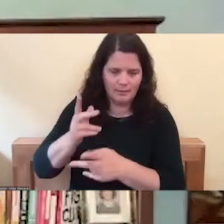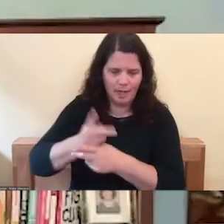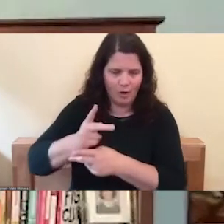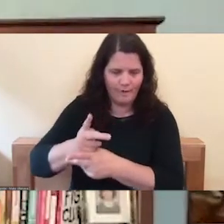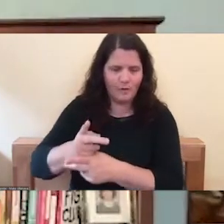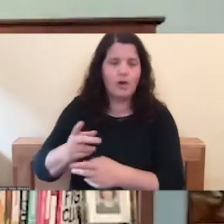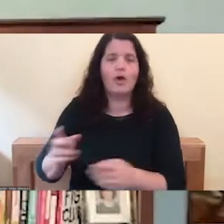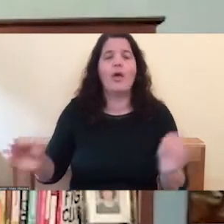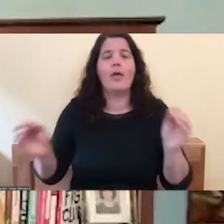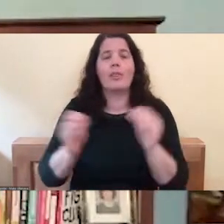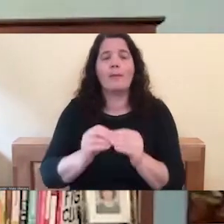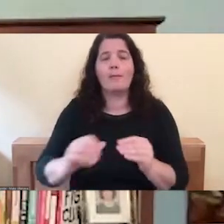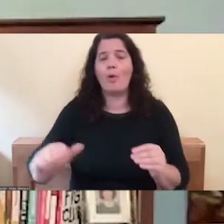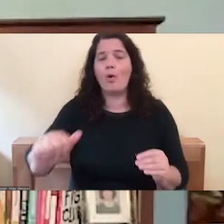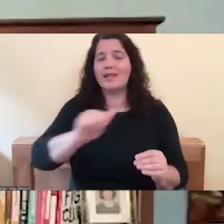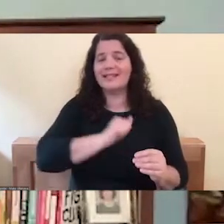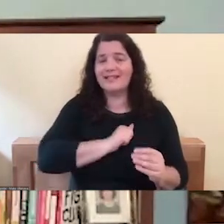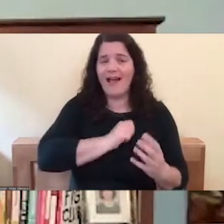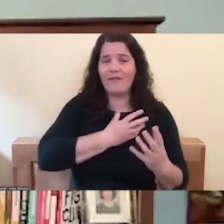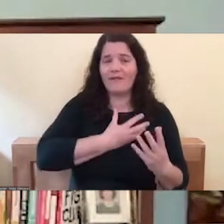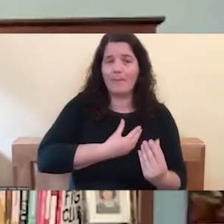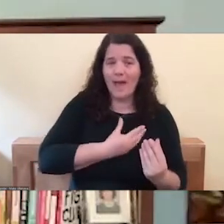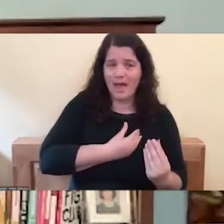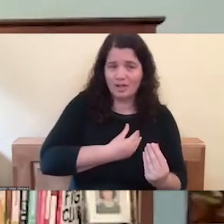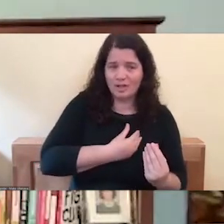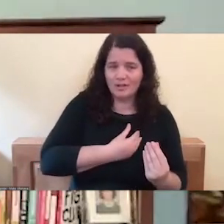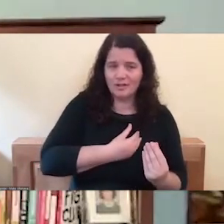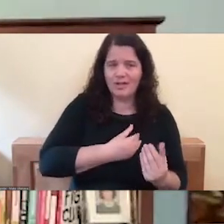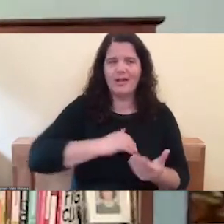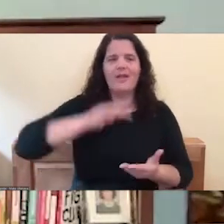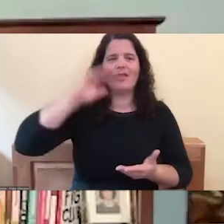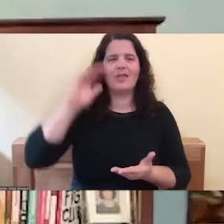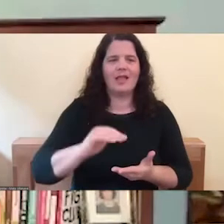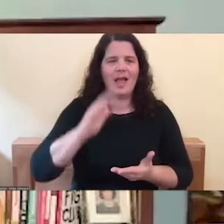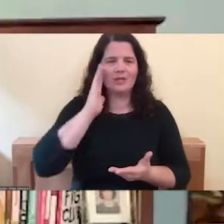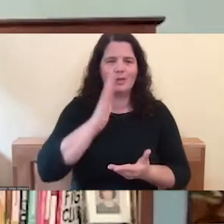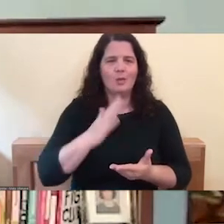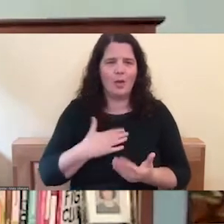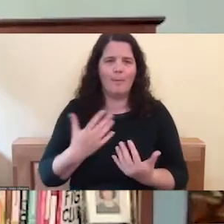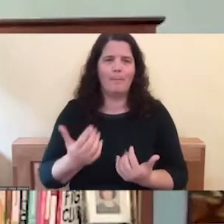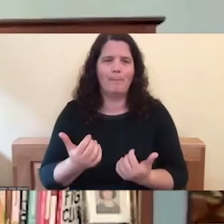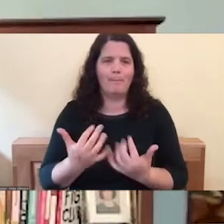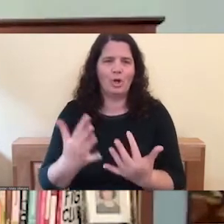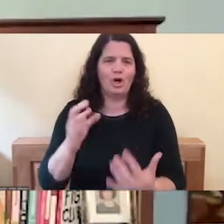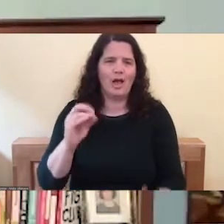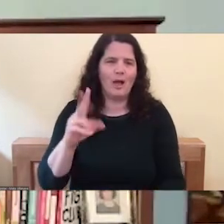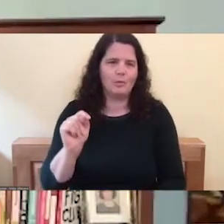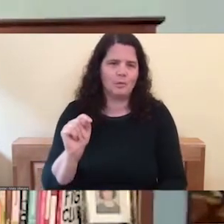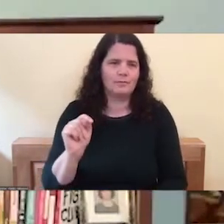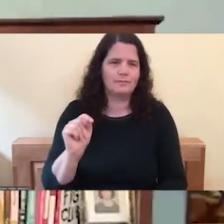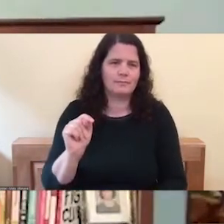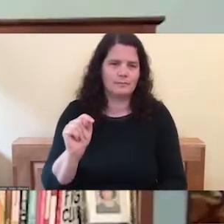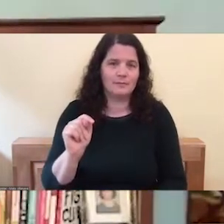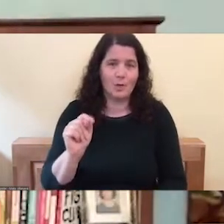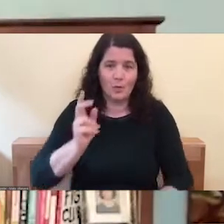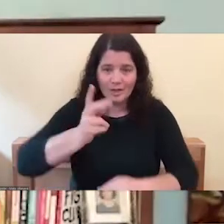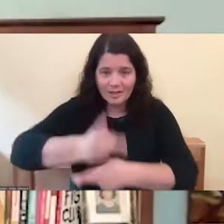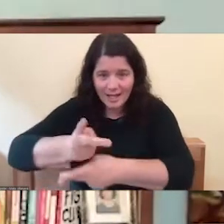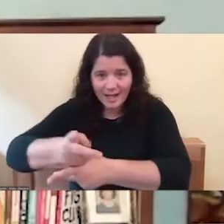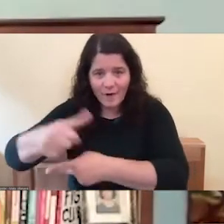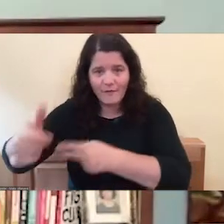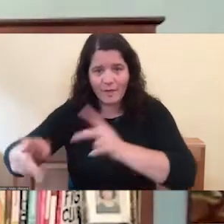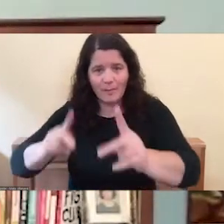-compassion we have, the less we're likely to burn out from caring for others. Yeah. So absolutely, the more we